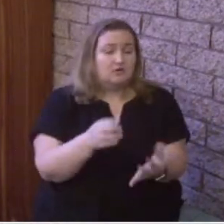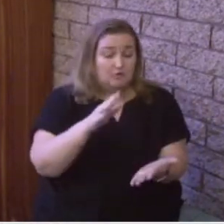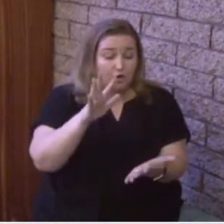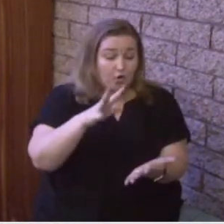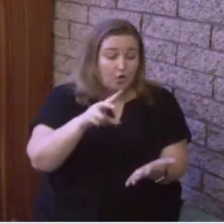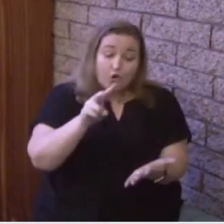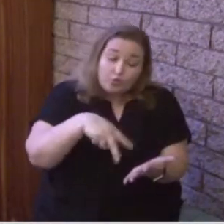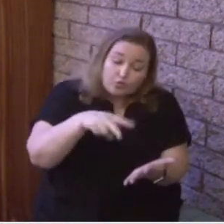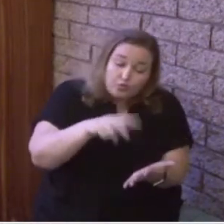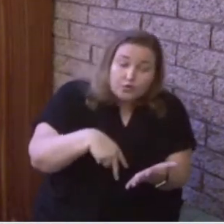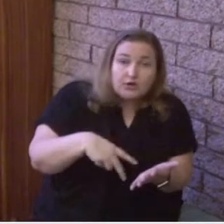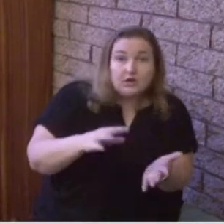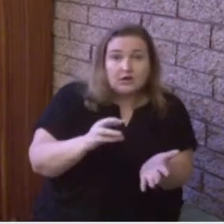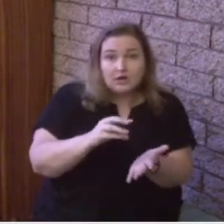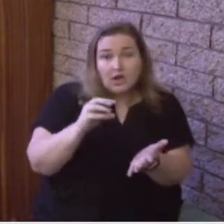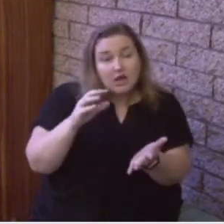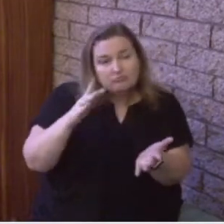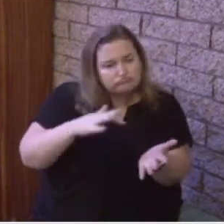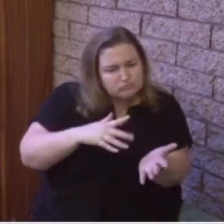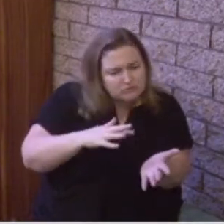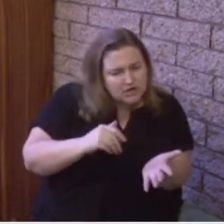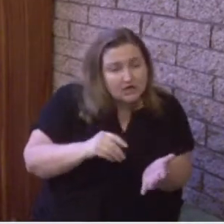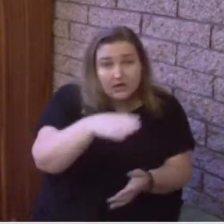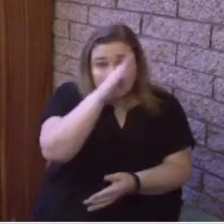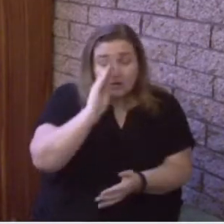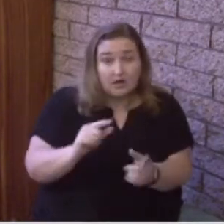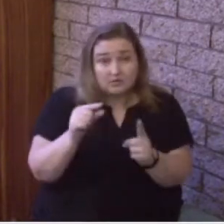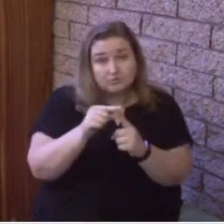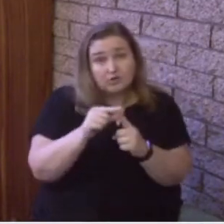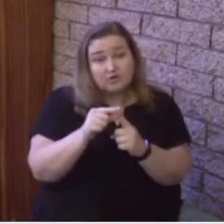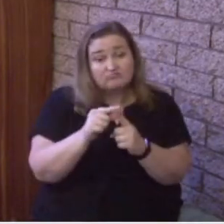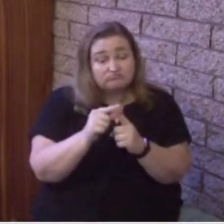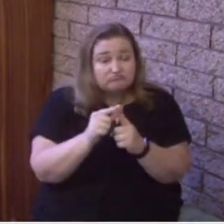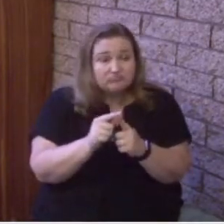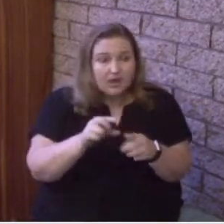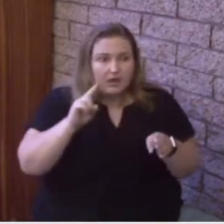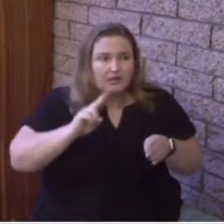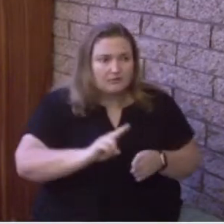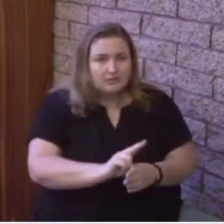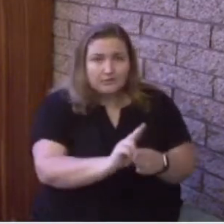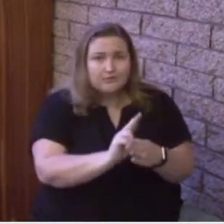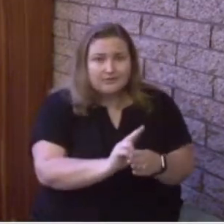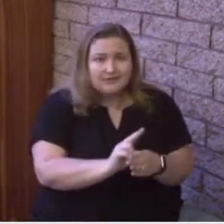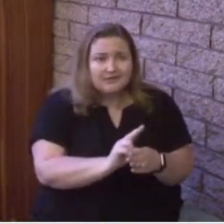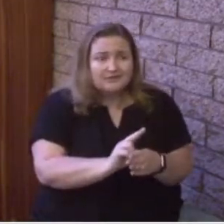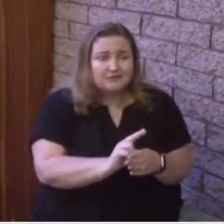and applying those truths to everyday life.